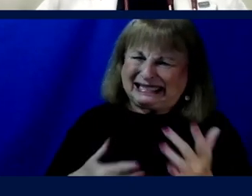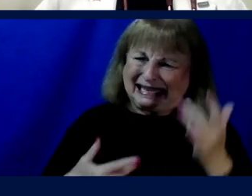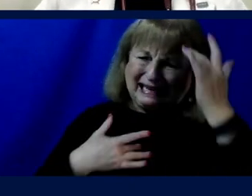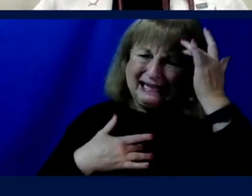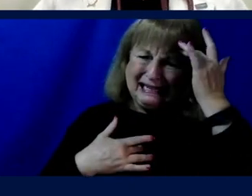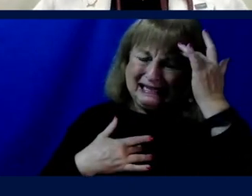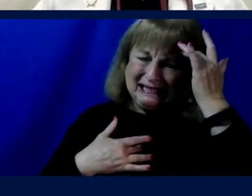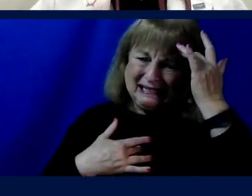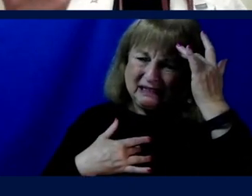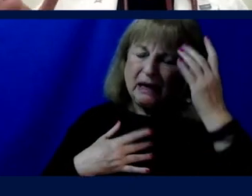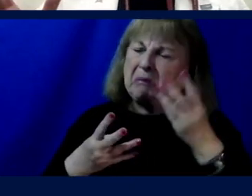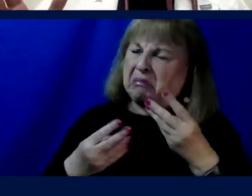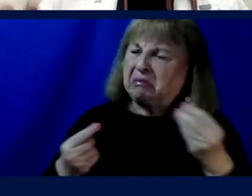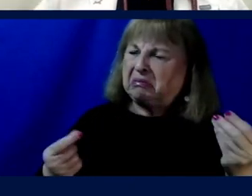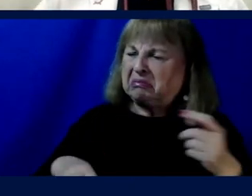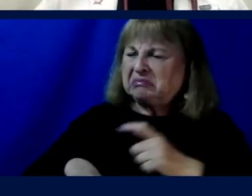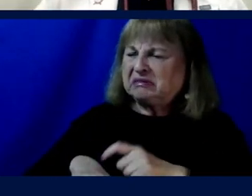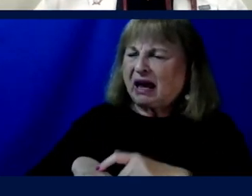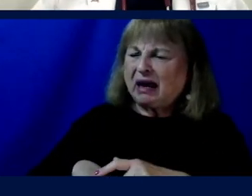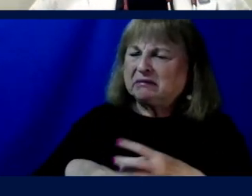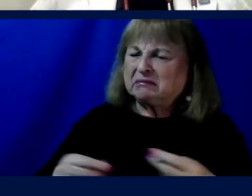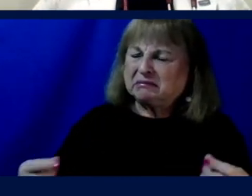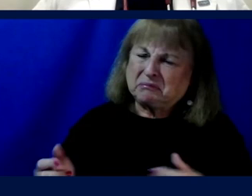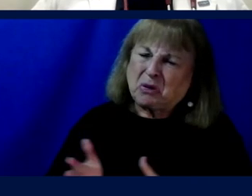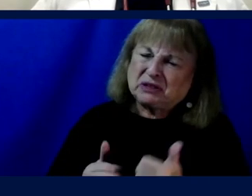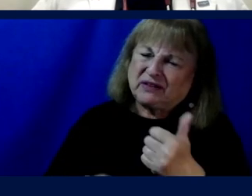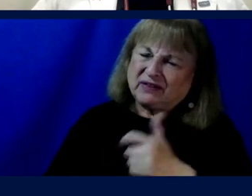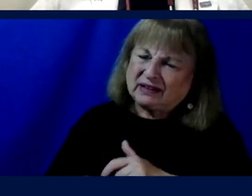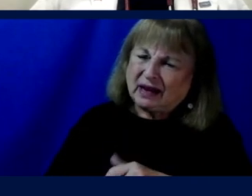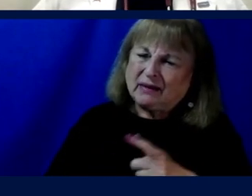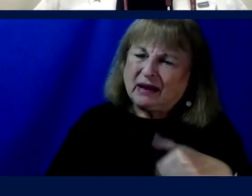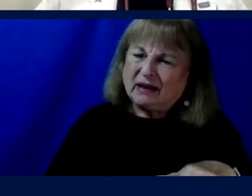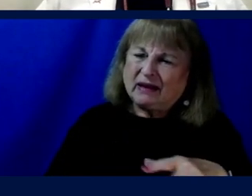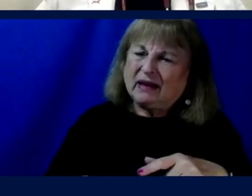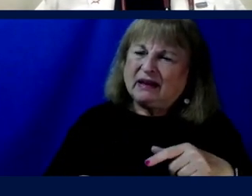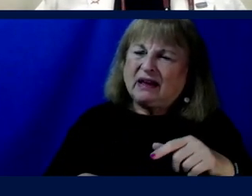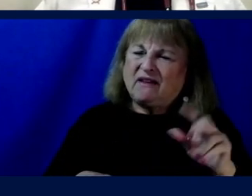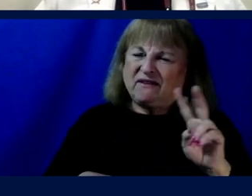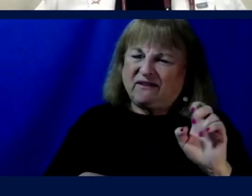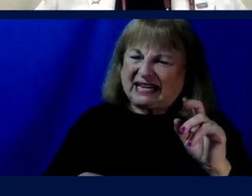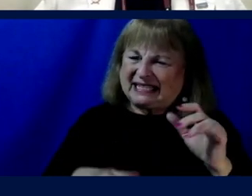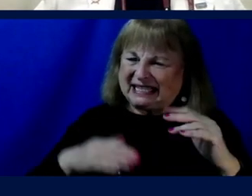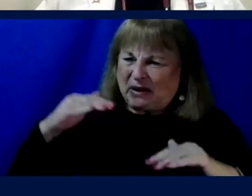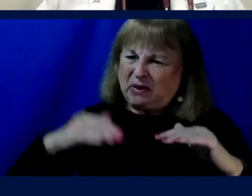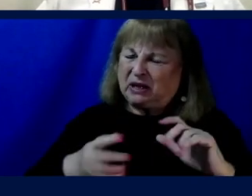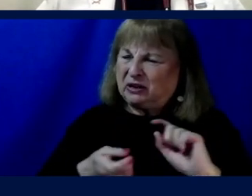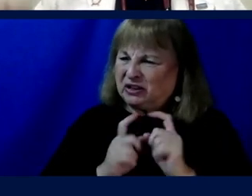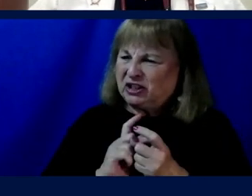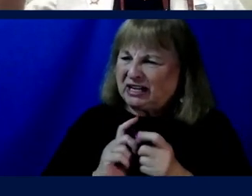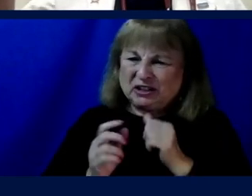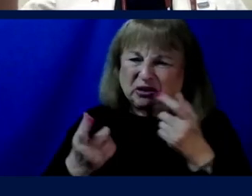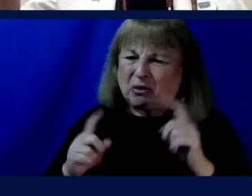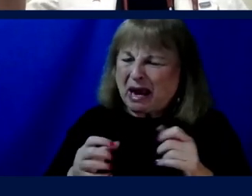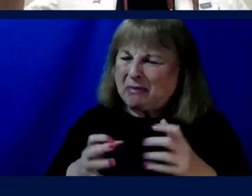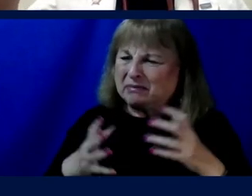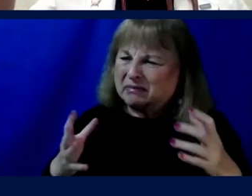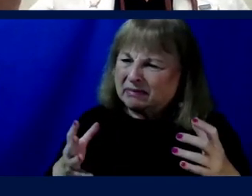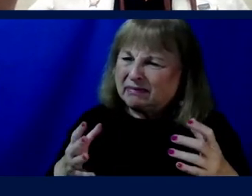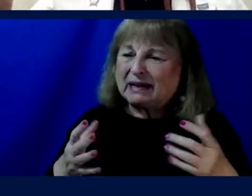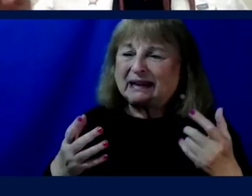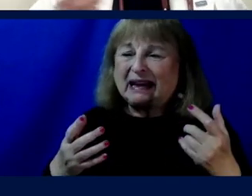That usually passes with time, not always, but often. Those vestibular changes may not happen at all to people who don't have a